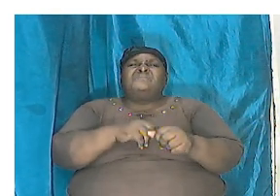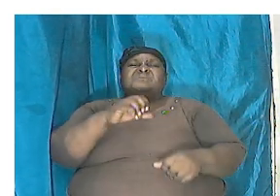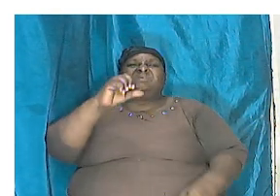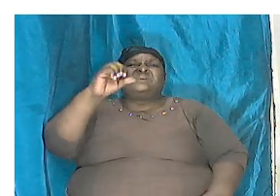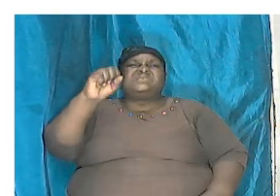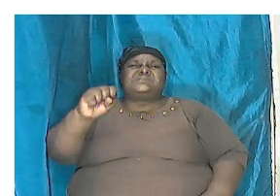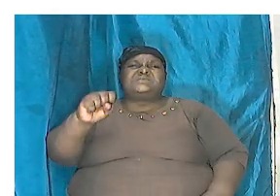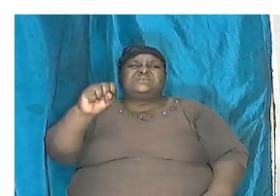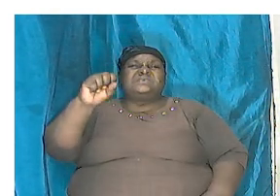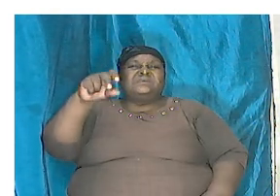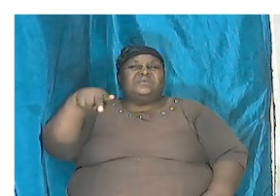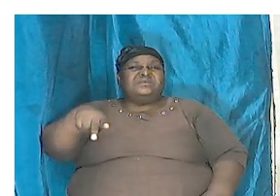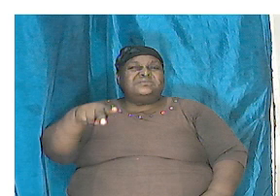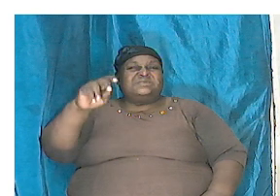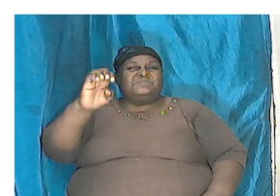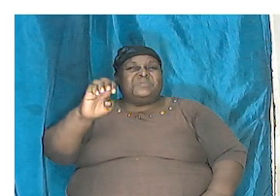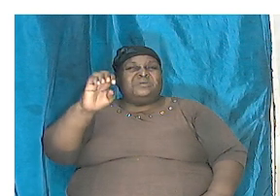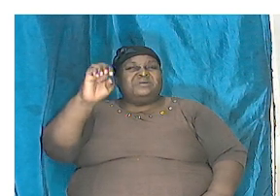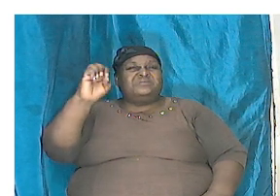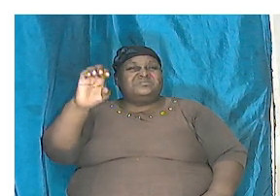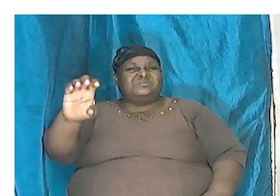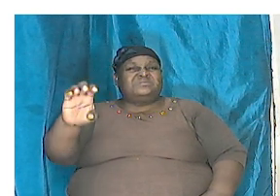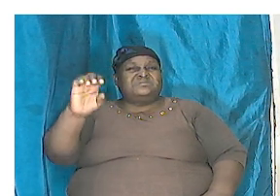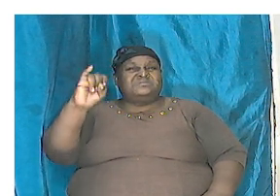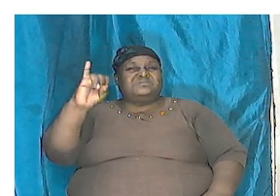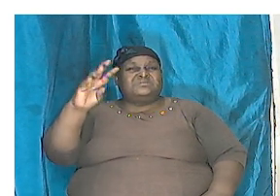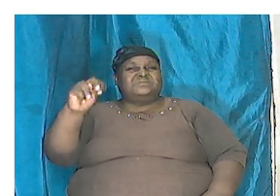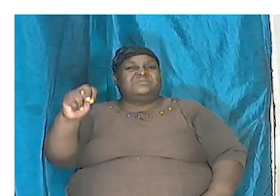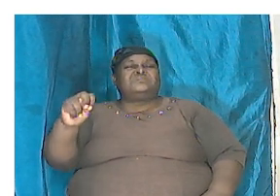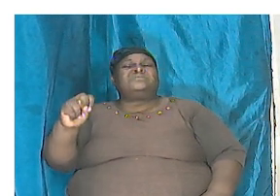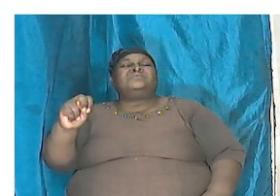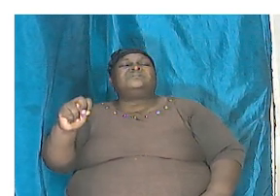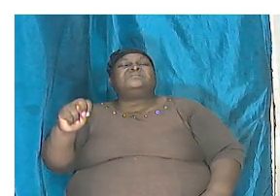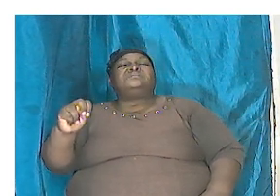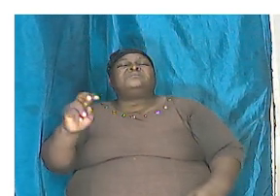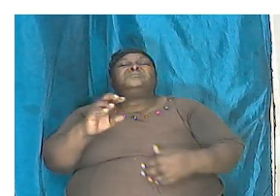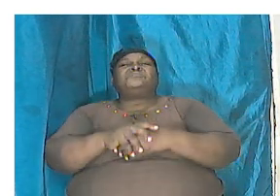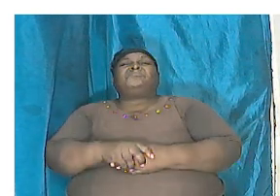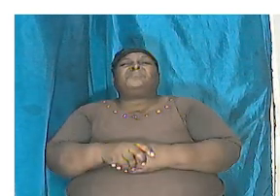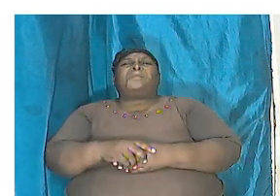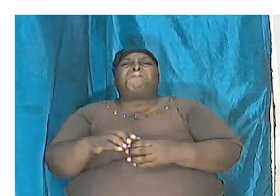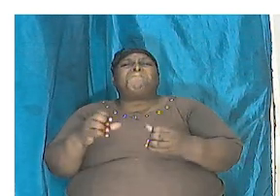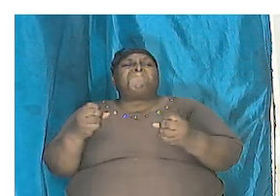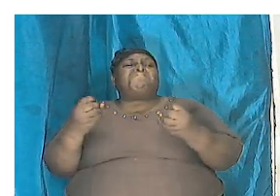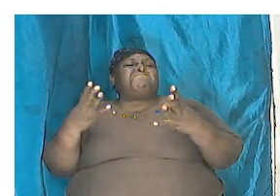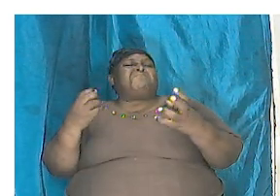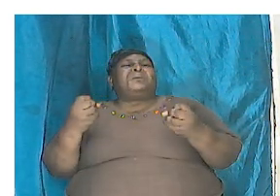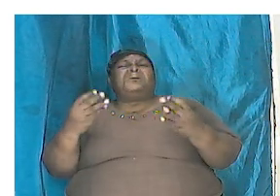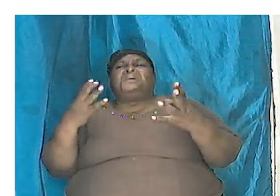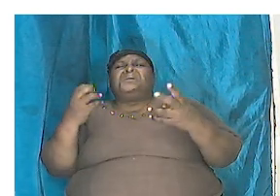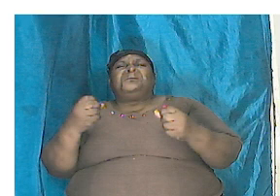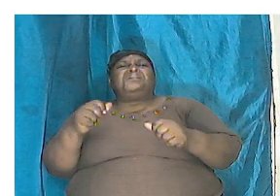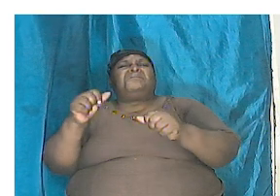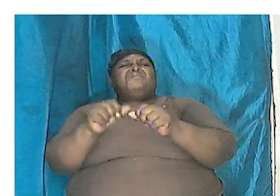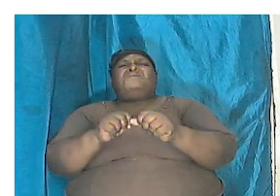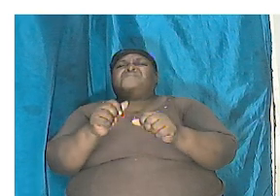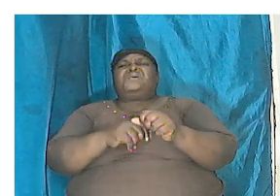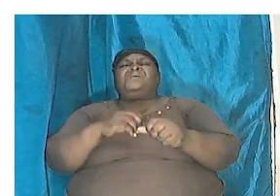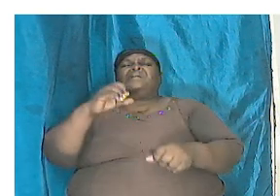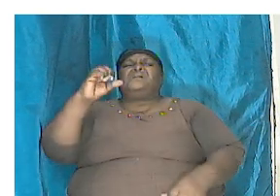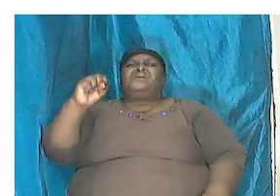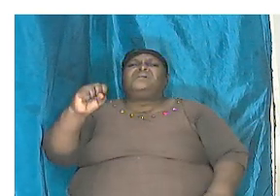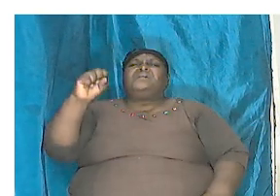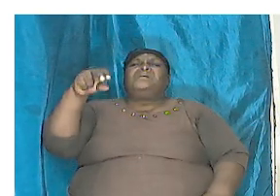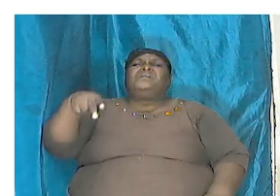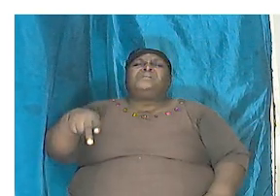different you know some folks will tell us that millions of species are there if you bring two of every species it couldn't hold in the ark of course